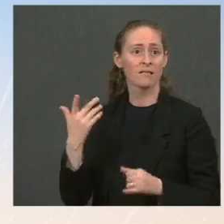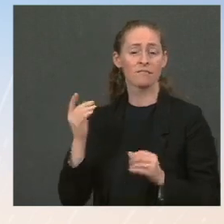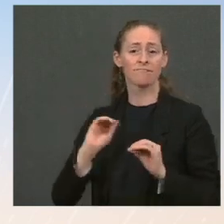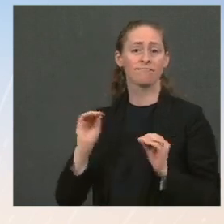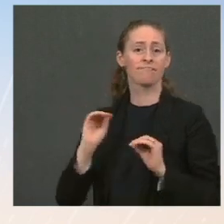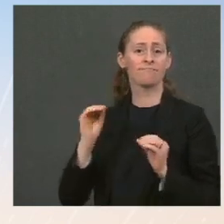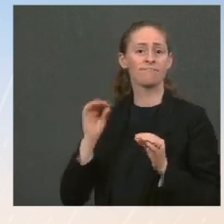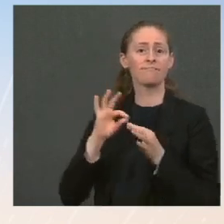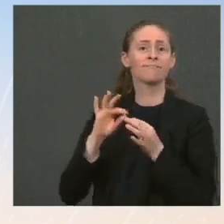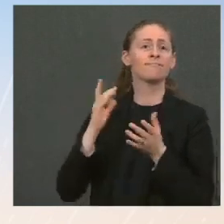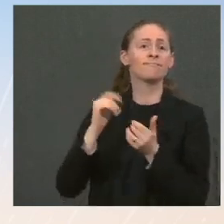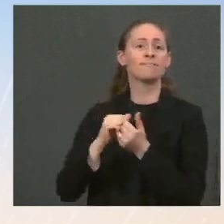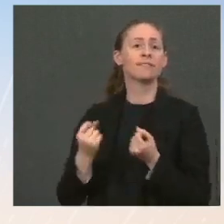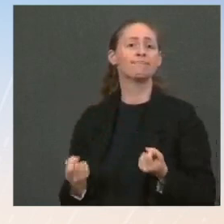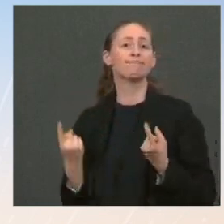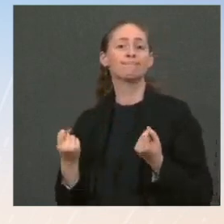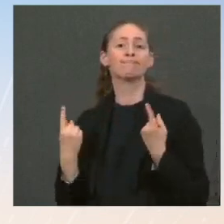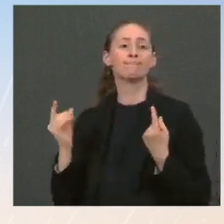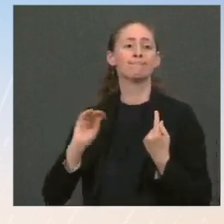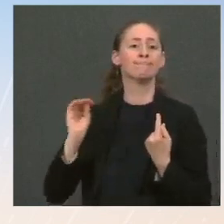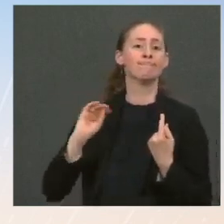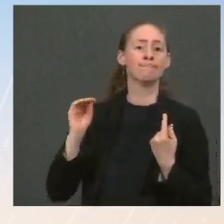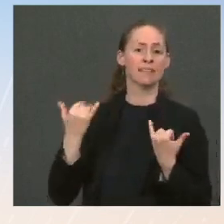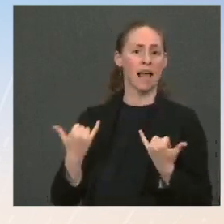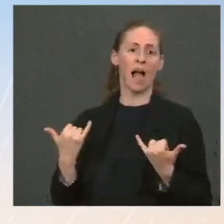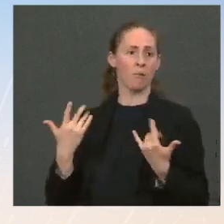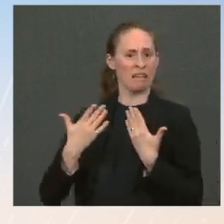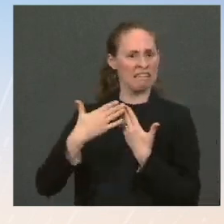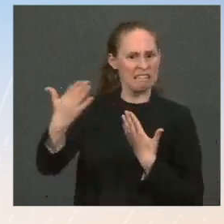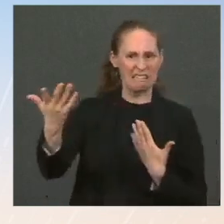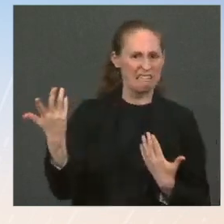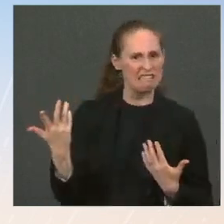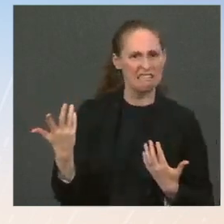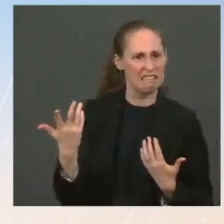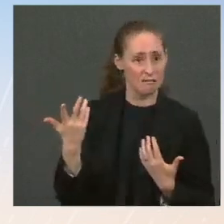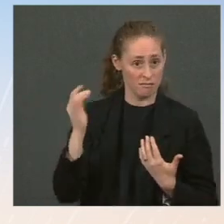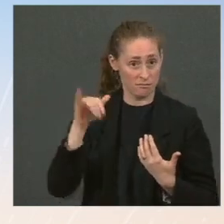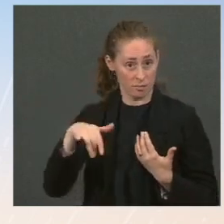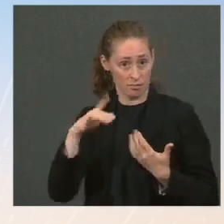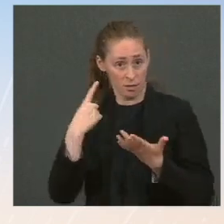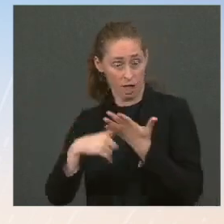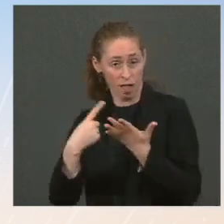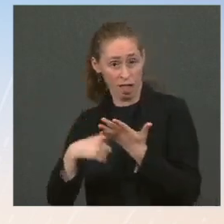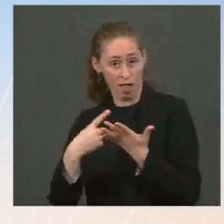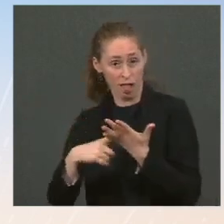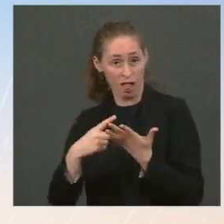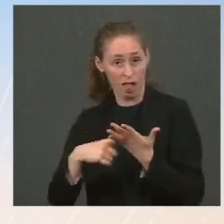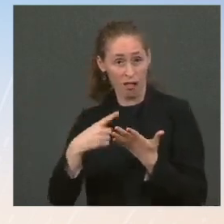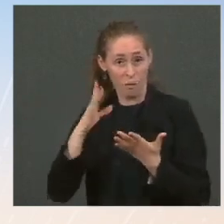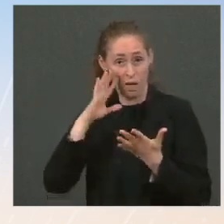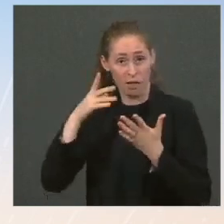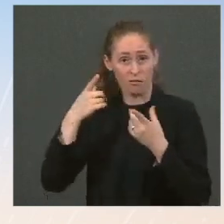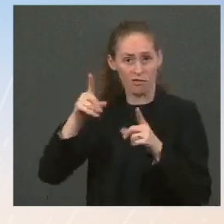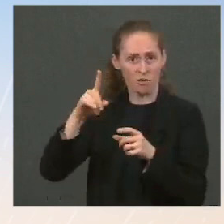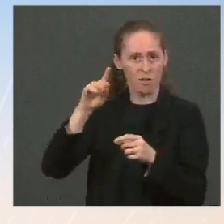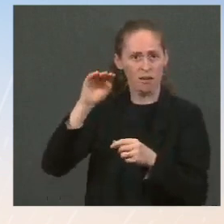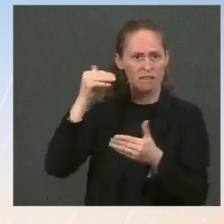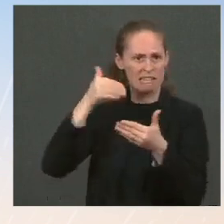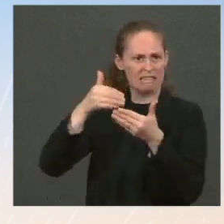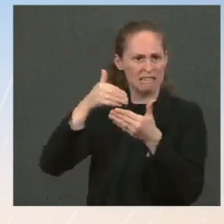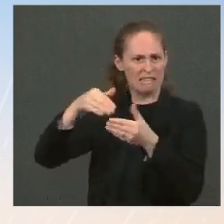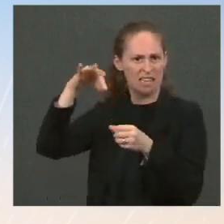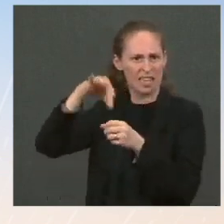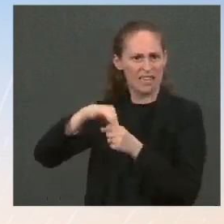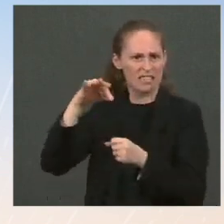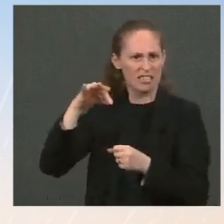some time. Was that a speculation on the midterms? Or what did you mean by that? No. No, it was not. It was conveying